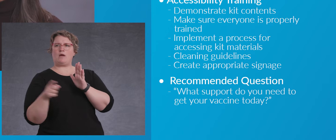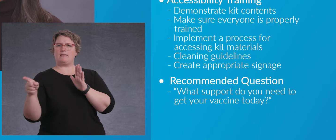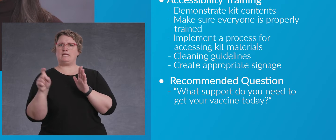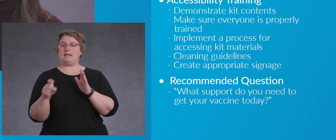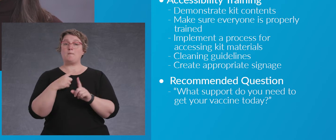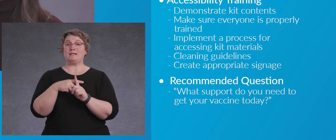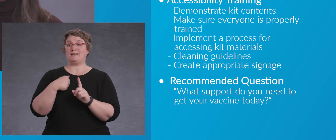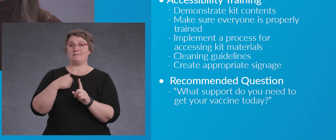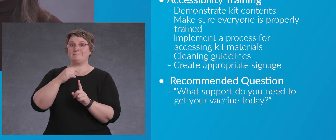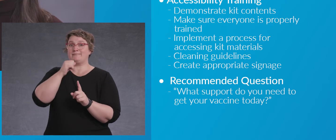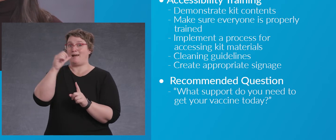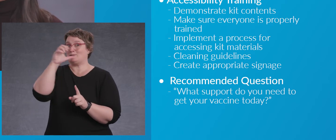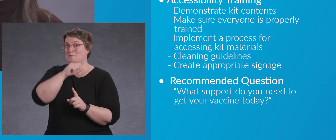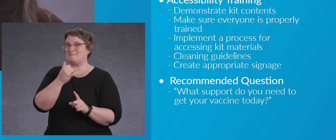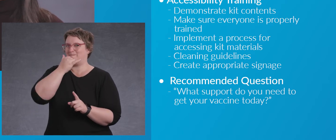assumptions.